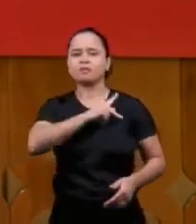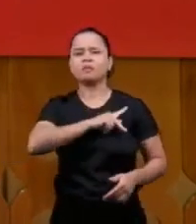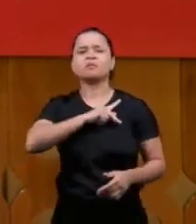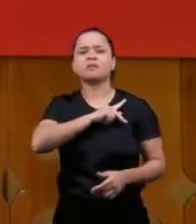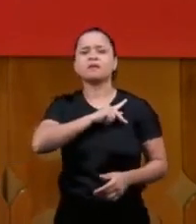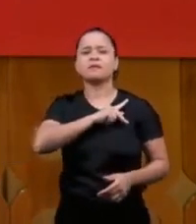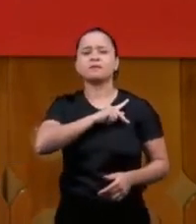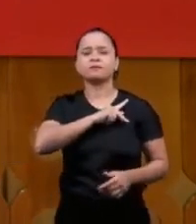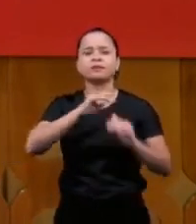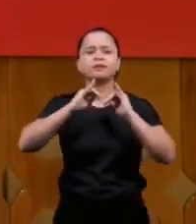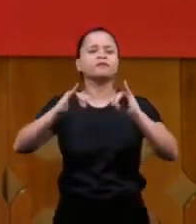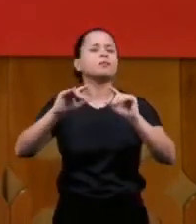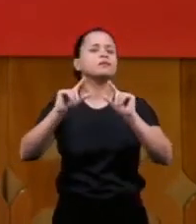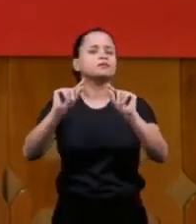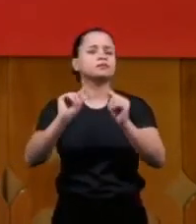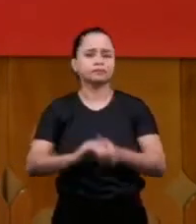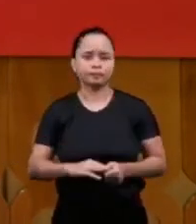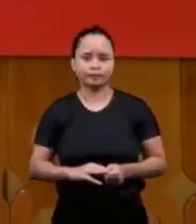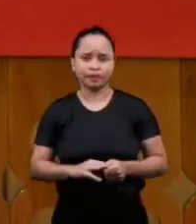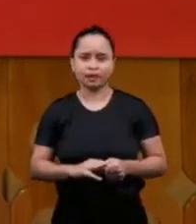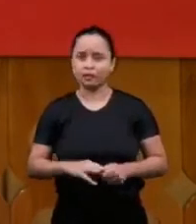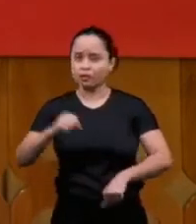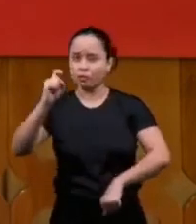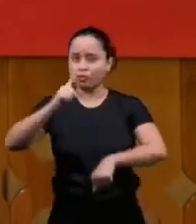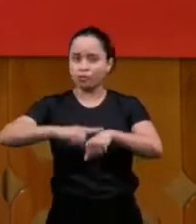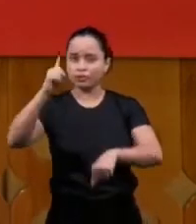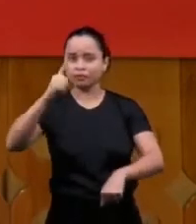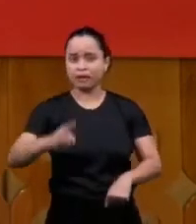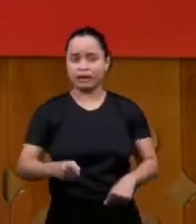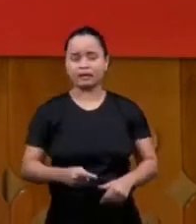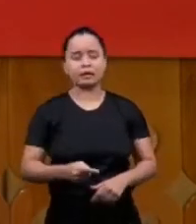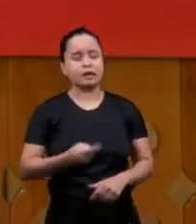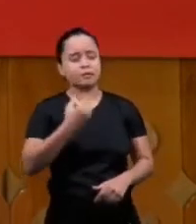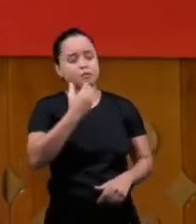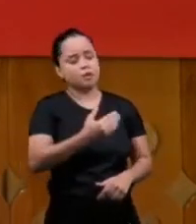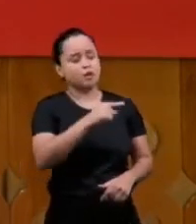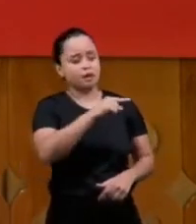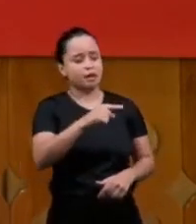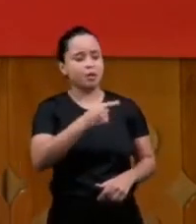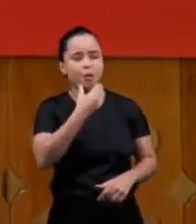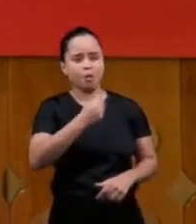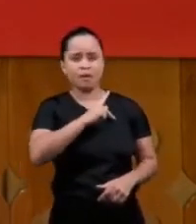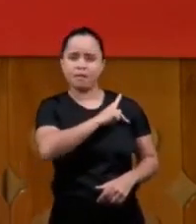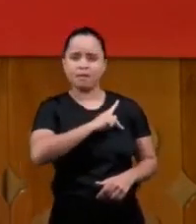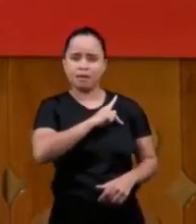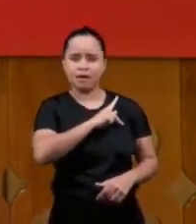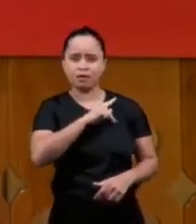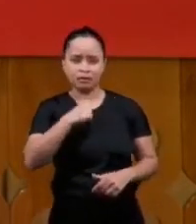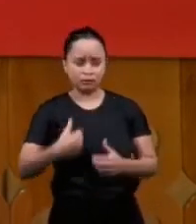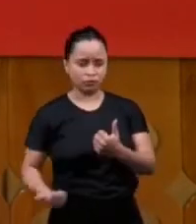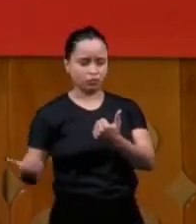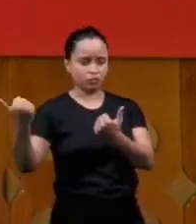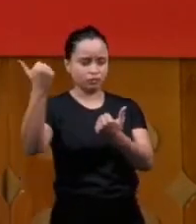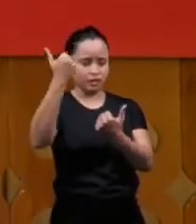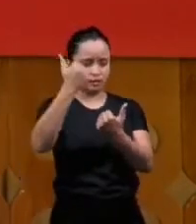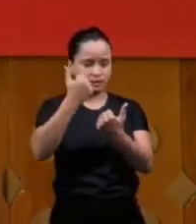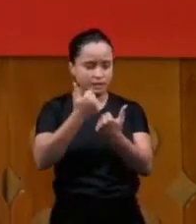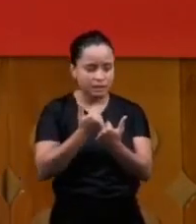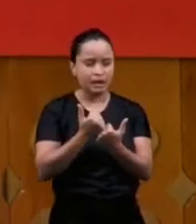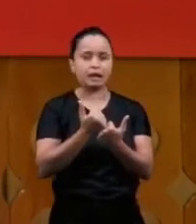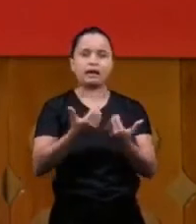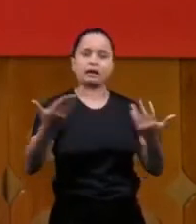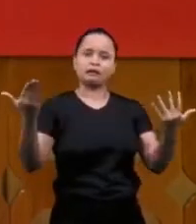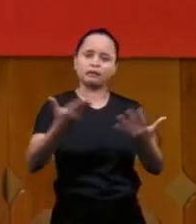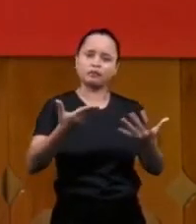when he wanted Paul to take over the government of the early church he said I wanted to be the least why